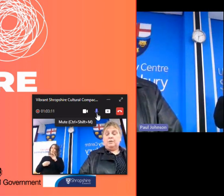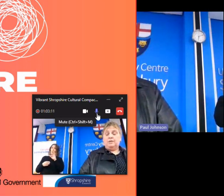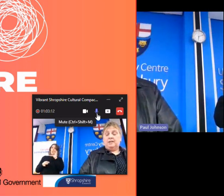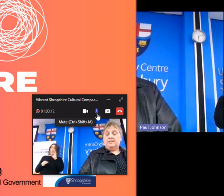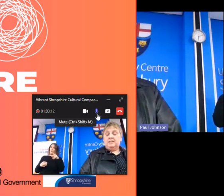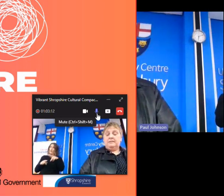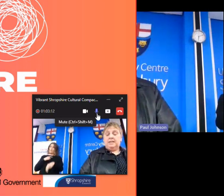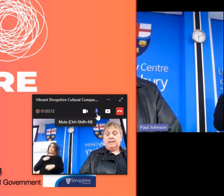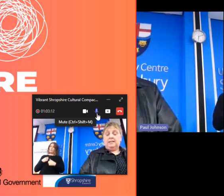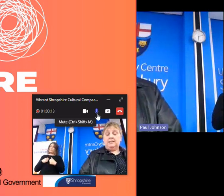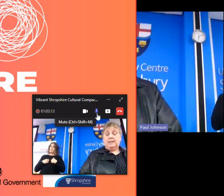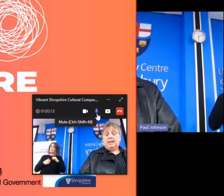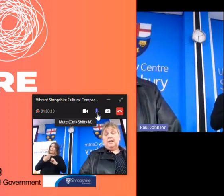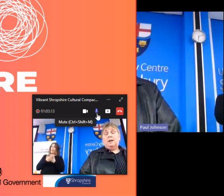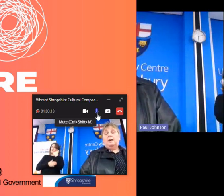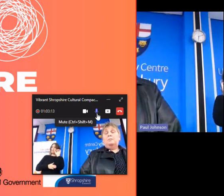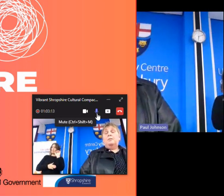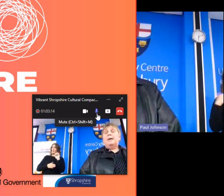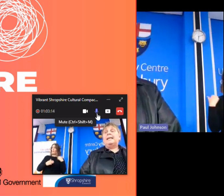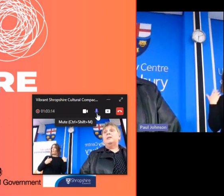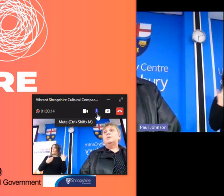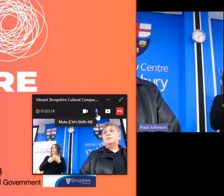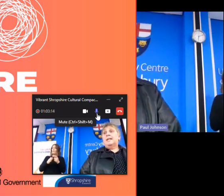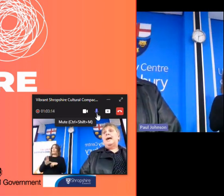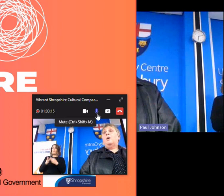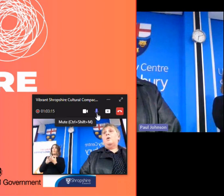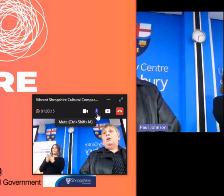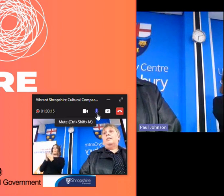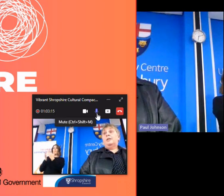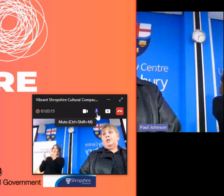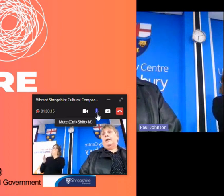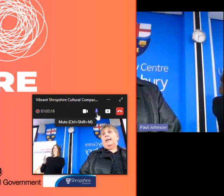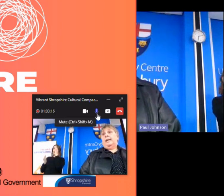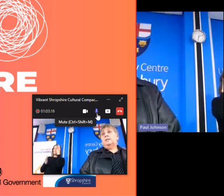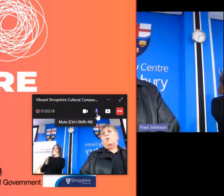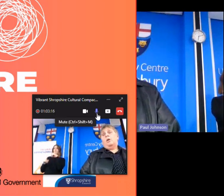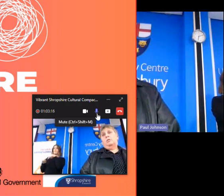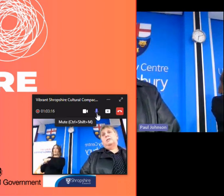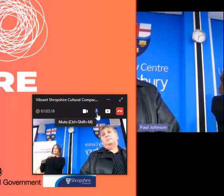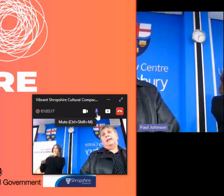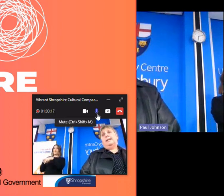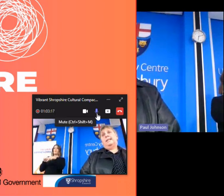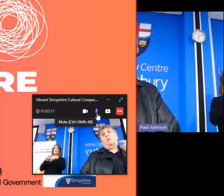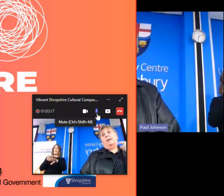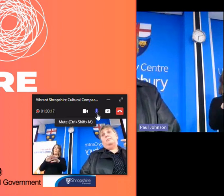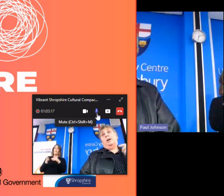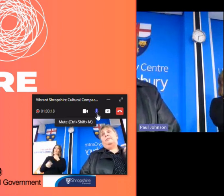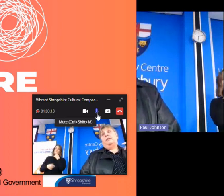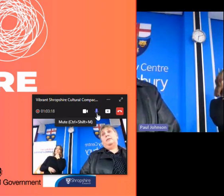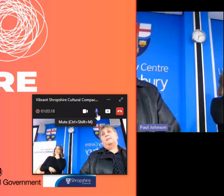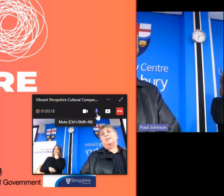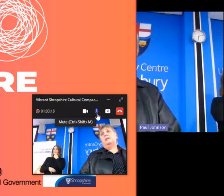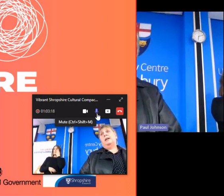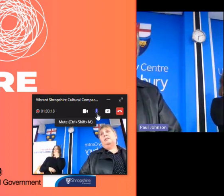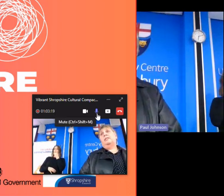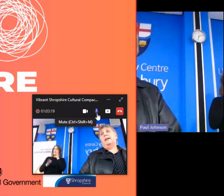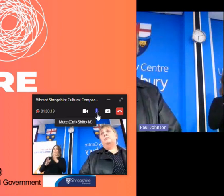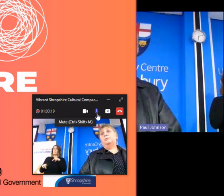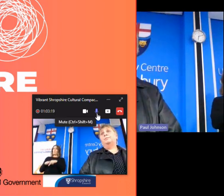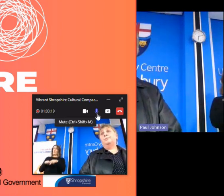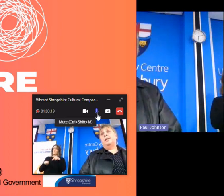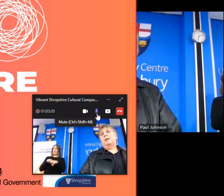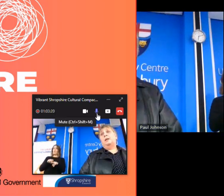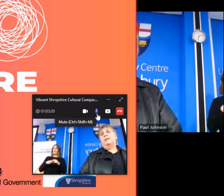cuts to its cultural services over the years but many councils now are either doing it or contemplating what in my view is absolutely